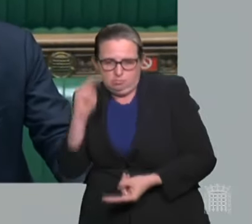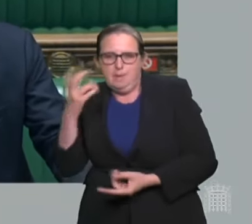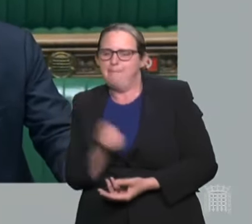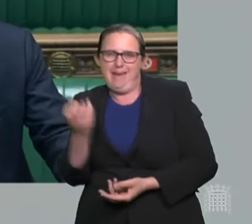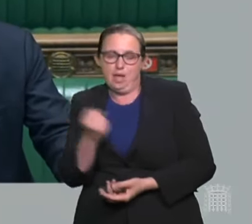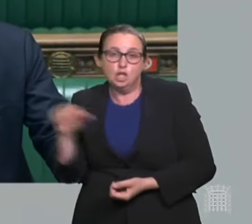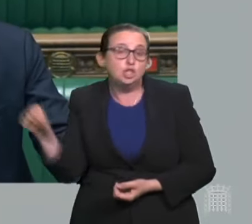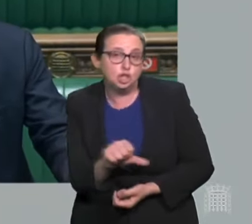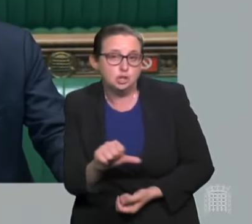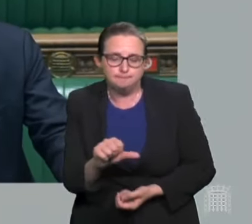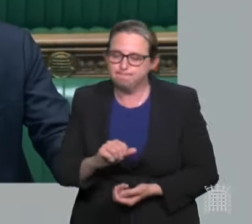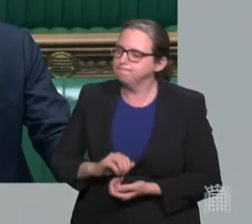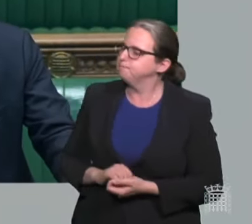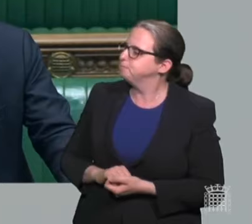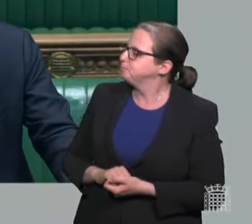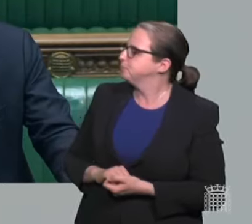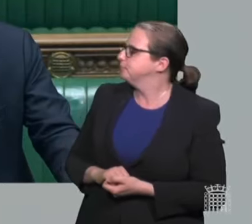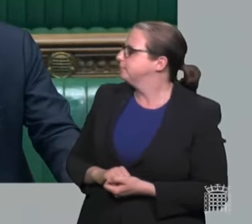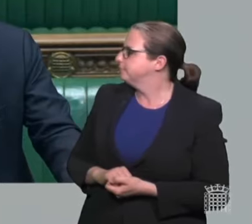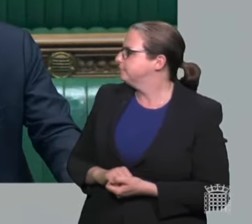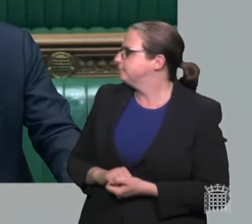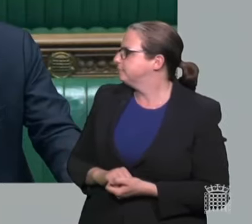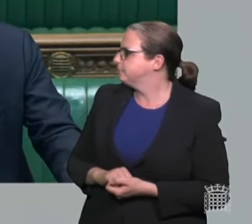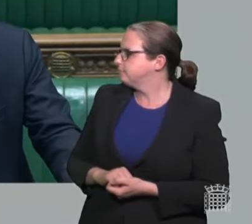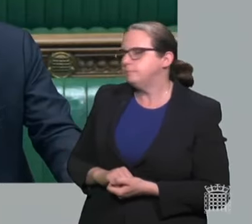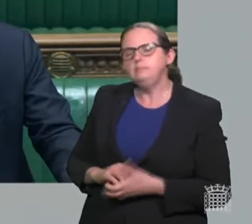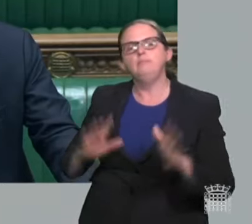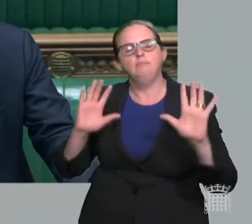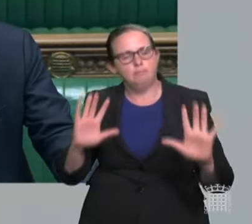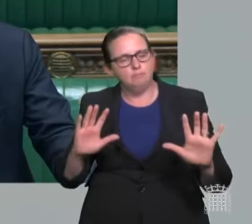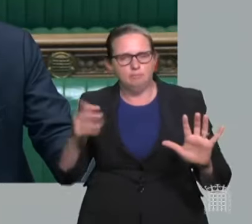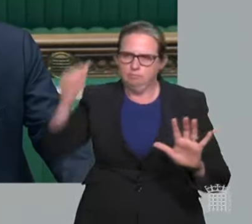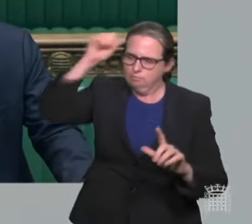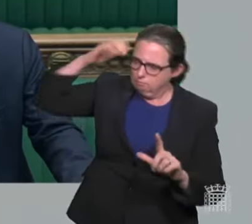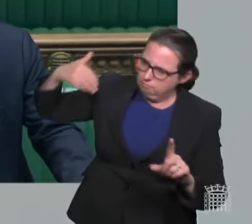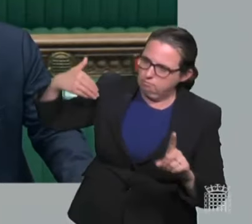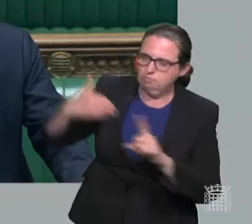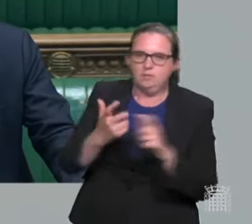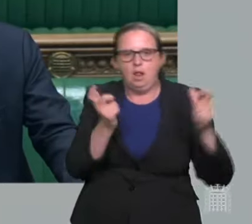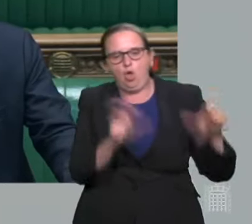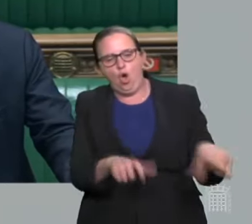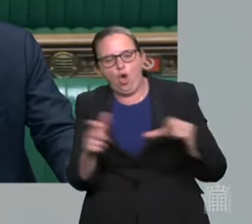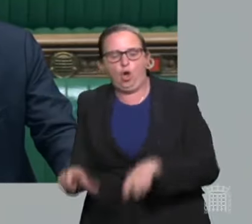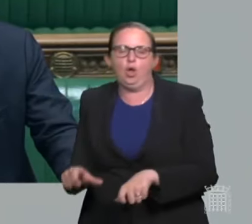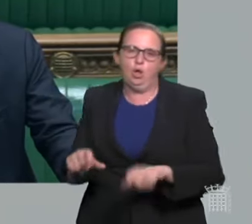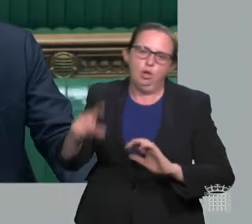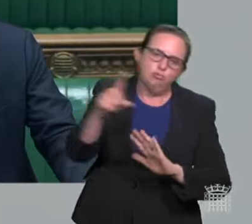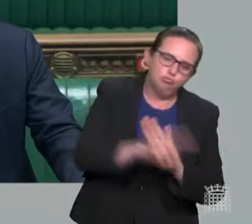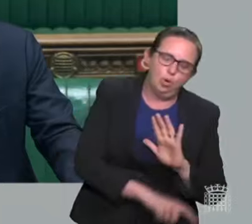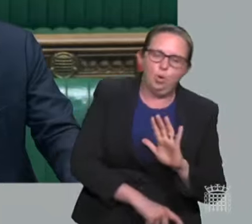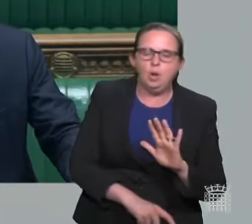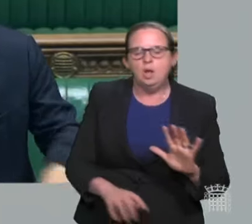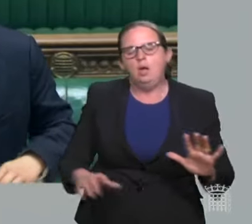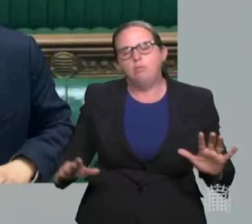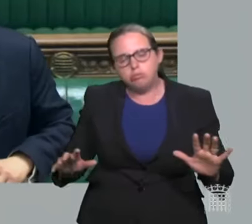Now, we all, Mr Speaker, want to see these restrictions end. Lockdowns are a sign of policy